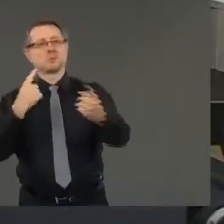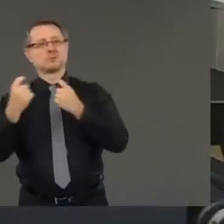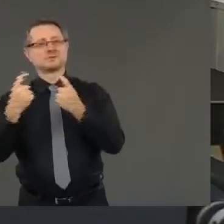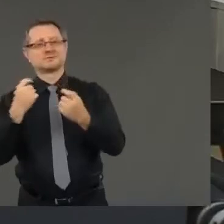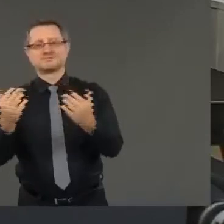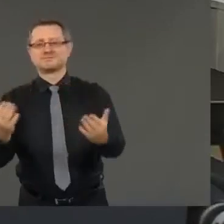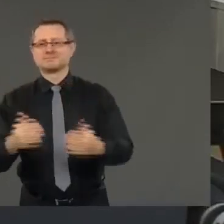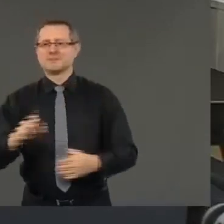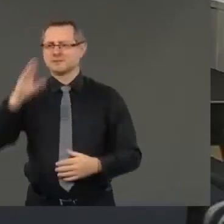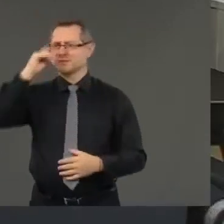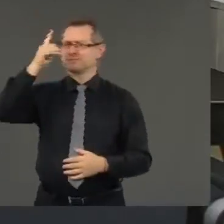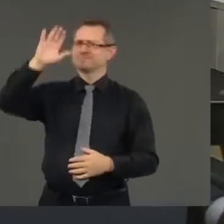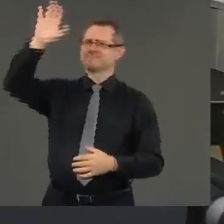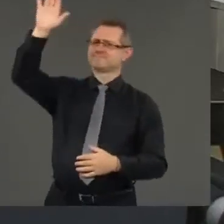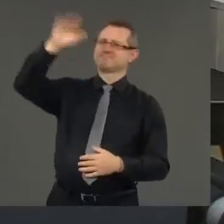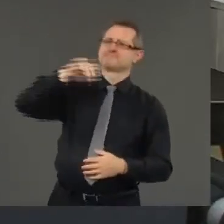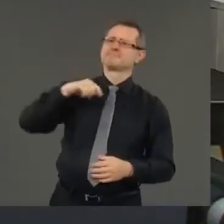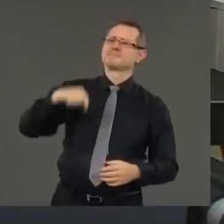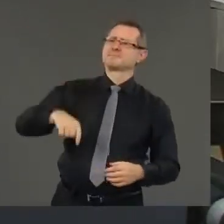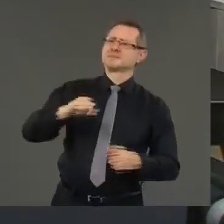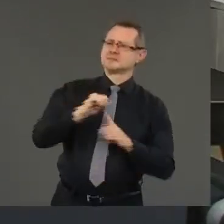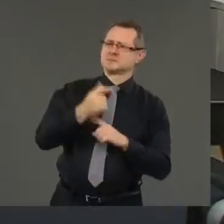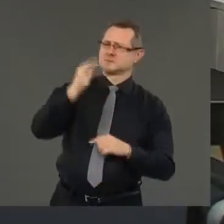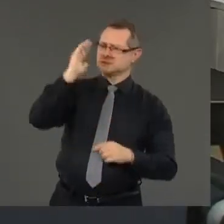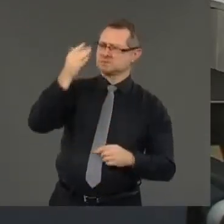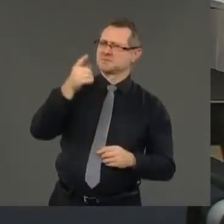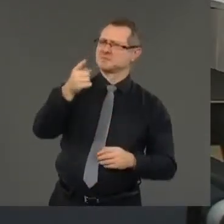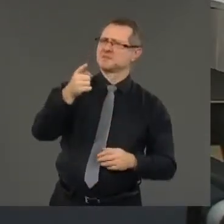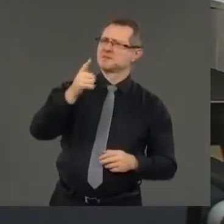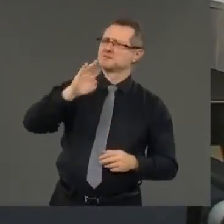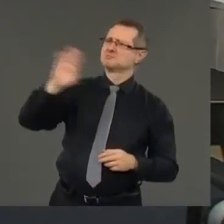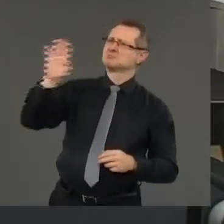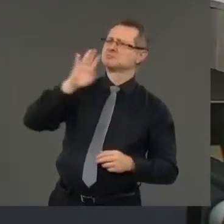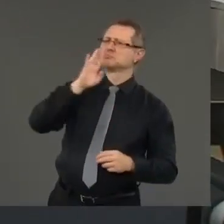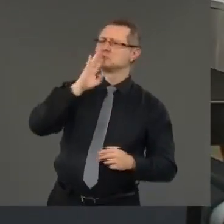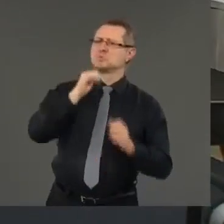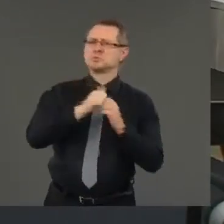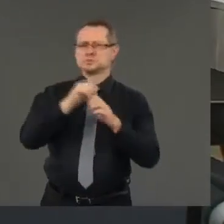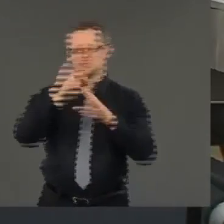situation, you said that he, you seem to speak to the President and successfully kind of held him off for doing something drastic like bringing in